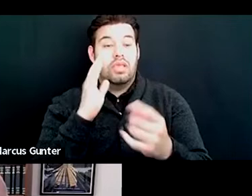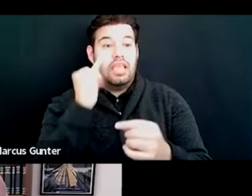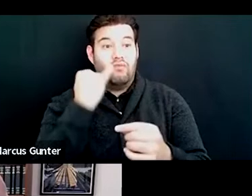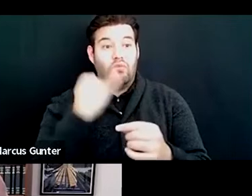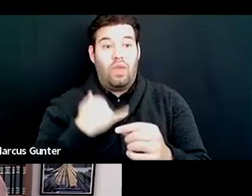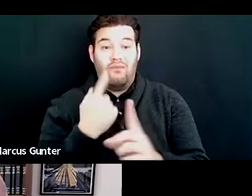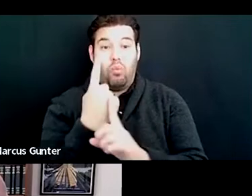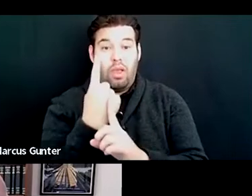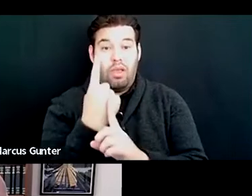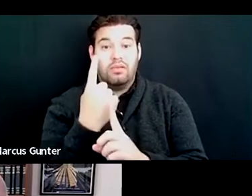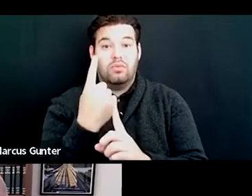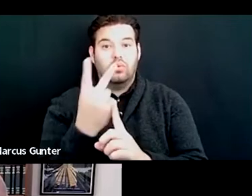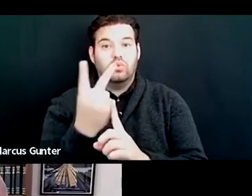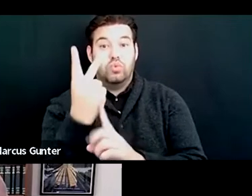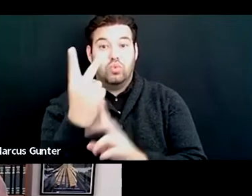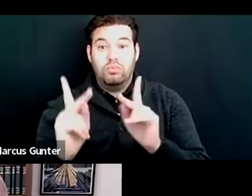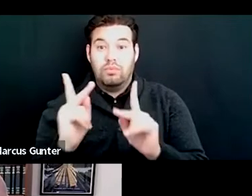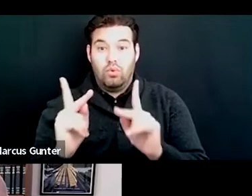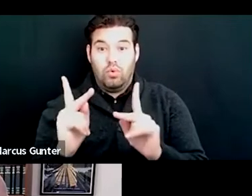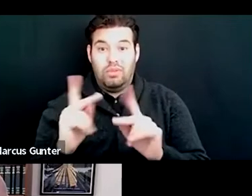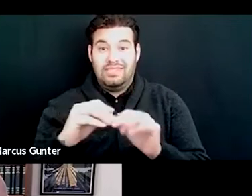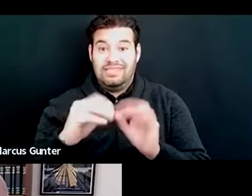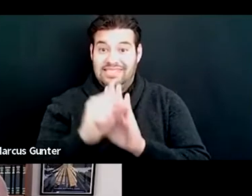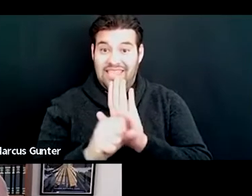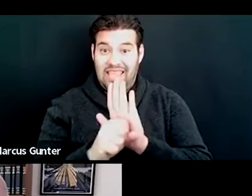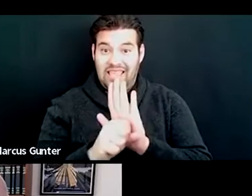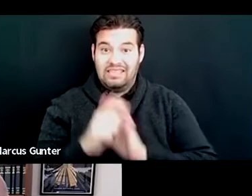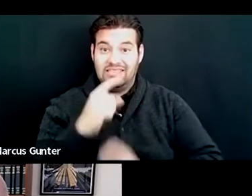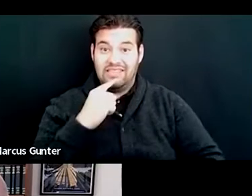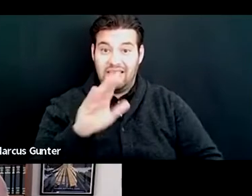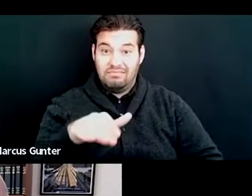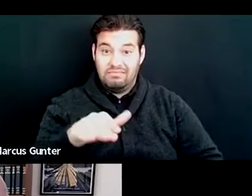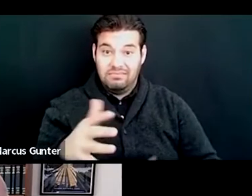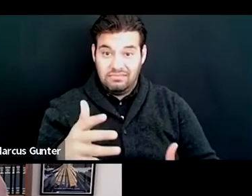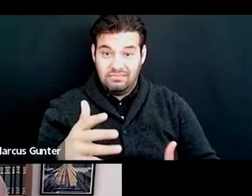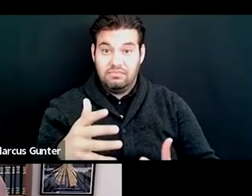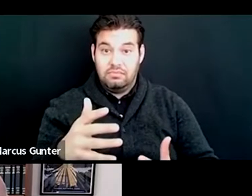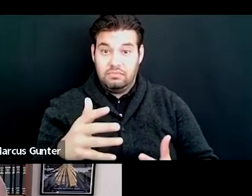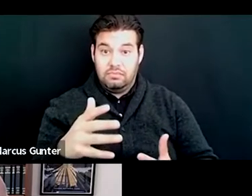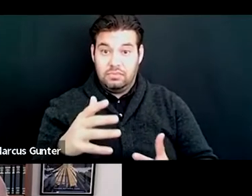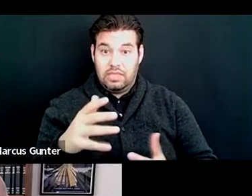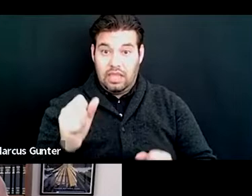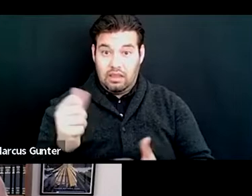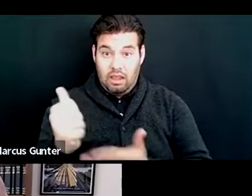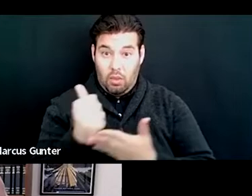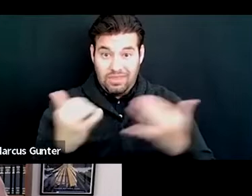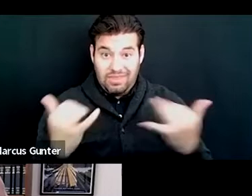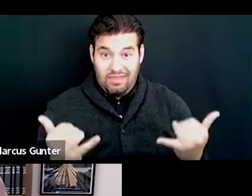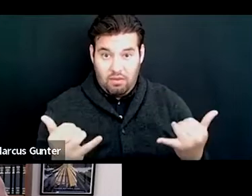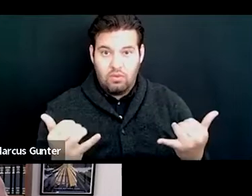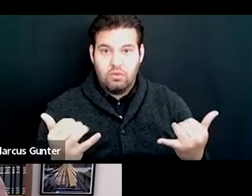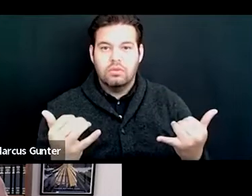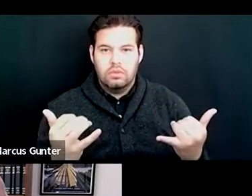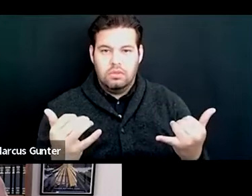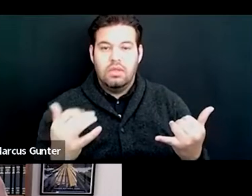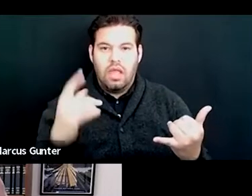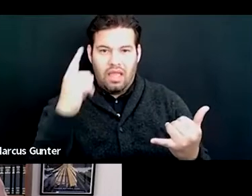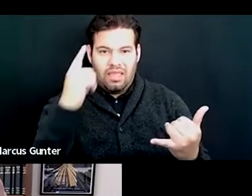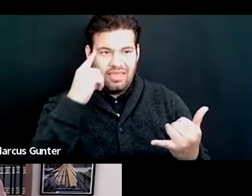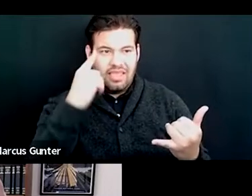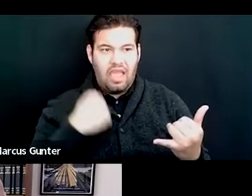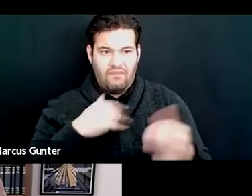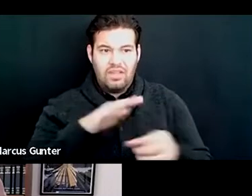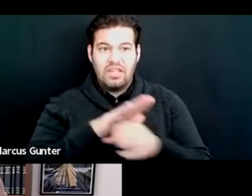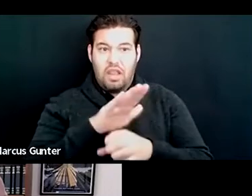person or obviously two people in the state and say, oh, can they help right now? You know, but I think there's enough work in all three